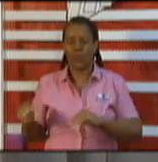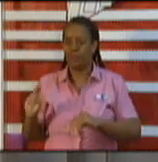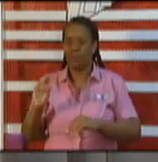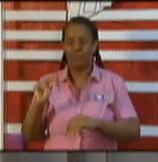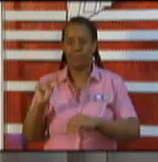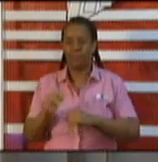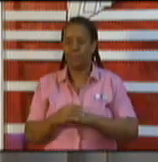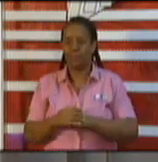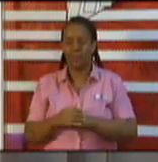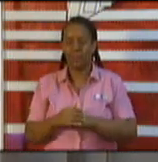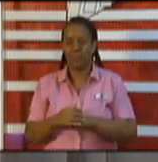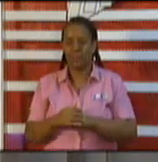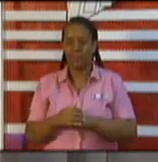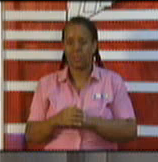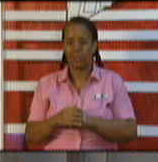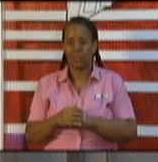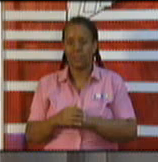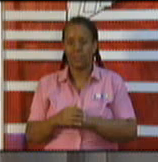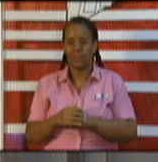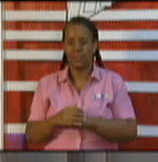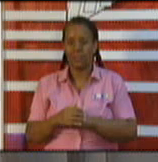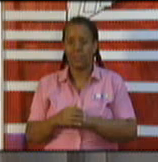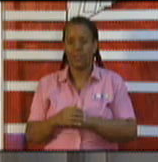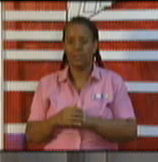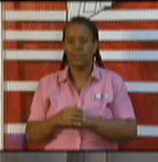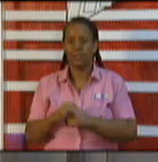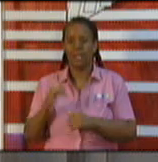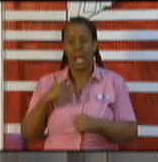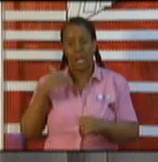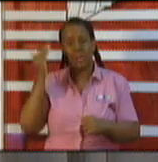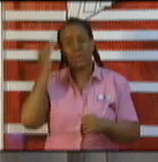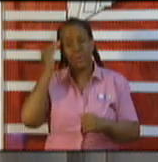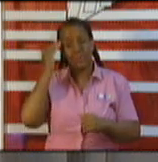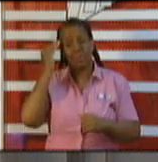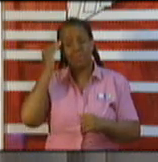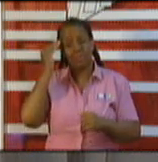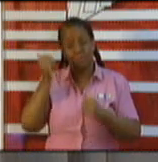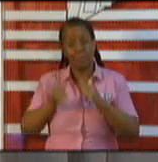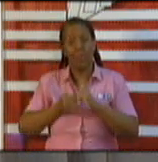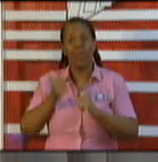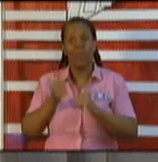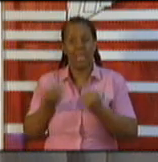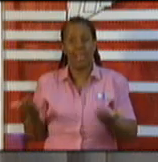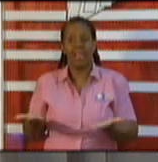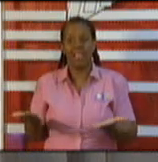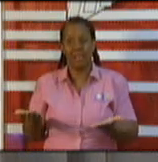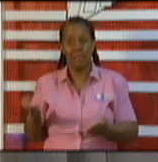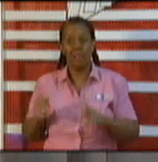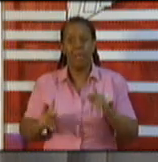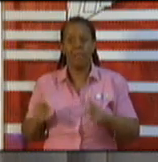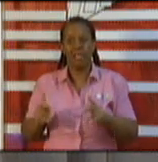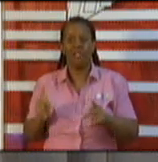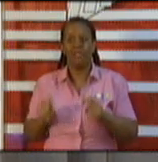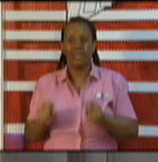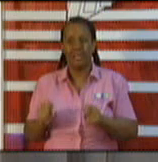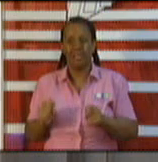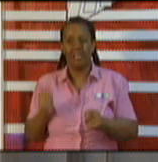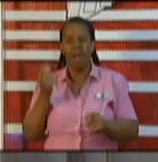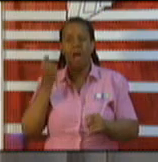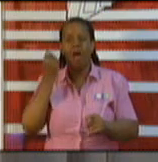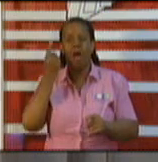Trinidad and Tobago. I think by now the population, the 1.4 of us, 1.4 million of us here in Trinidad understand